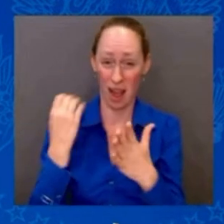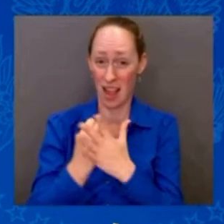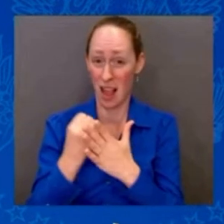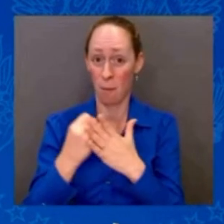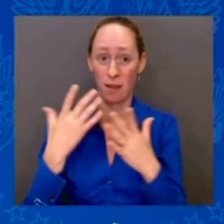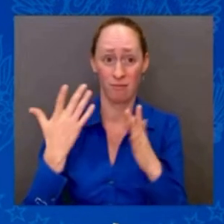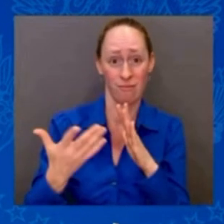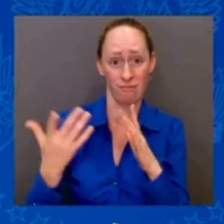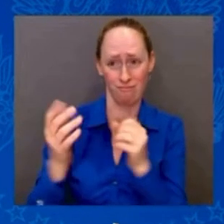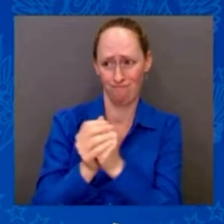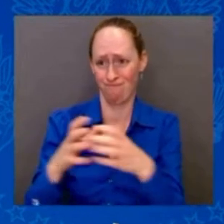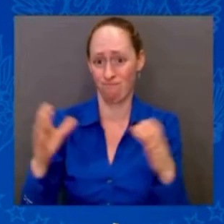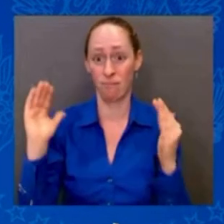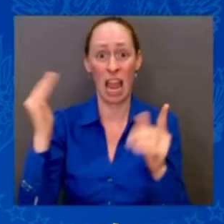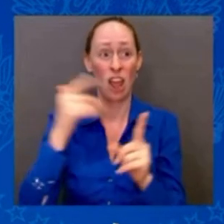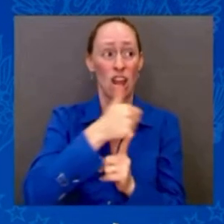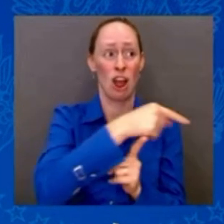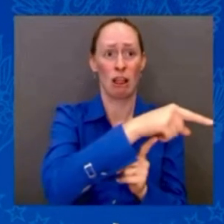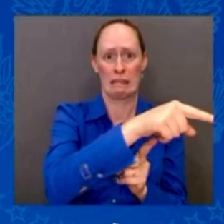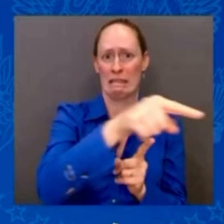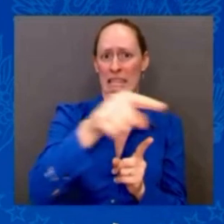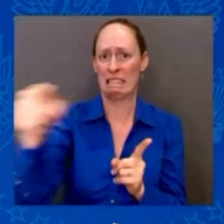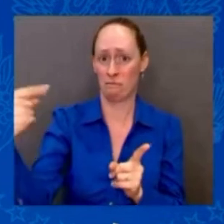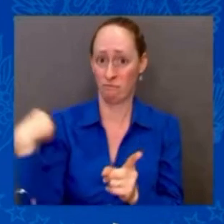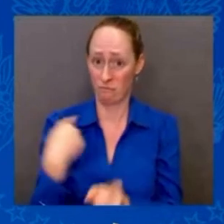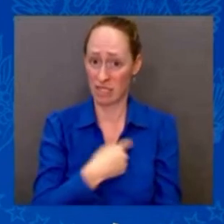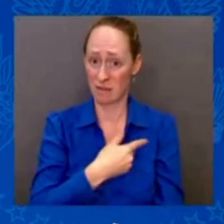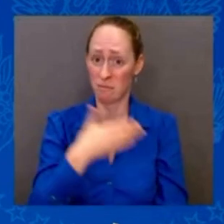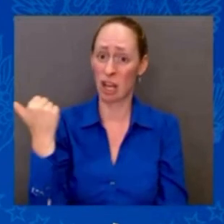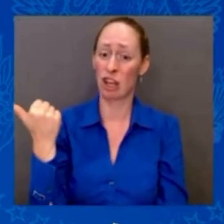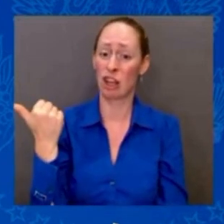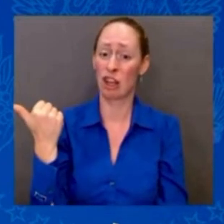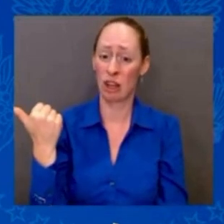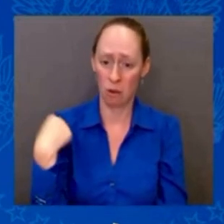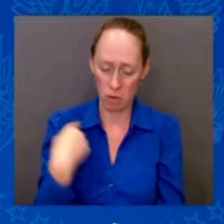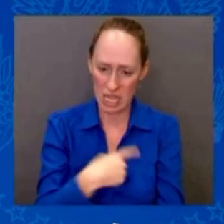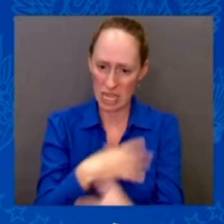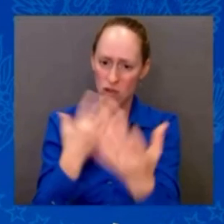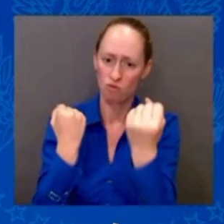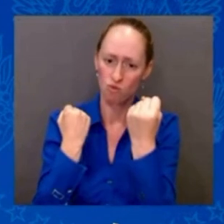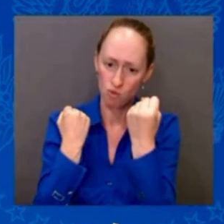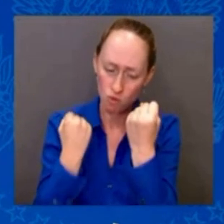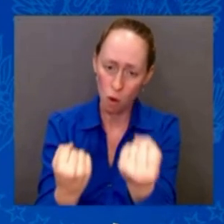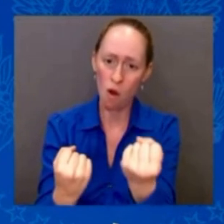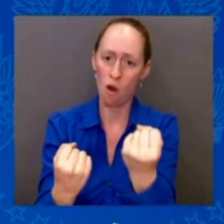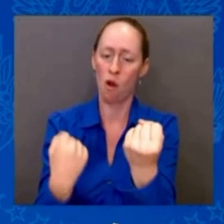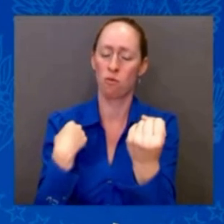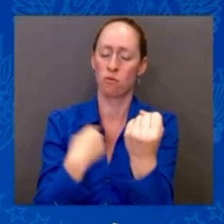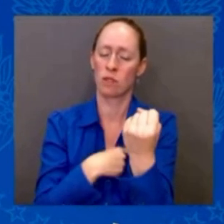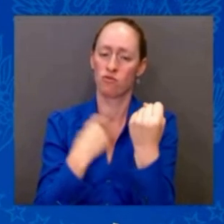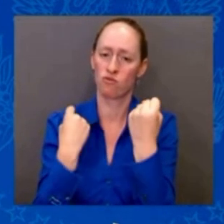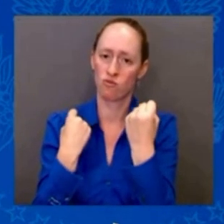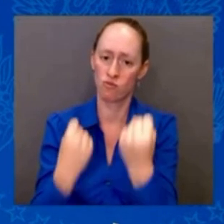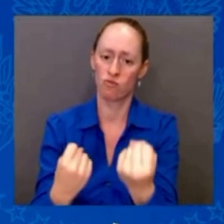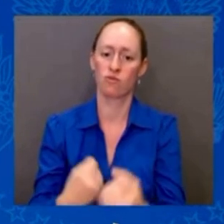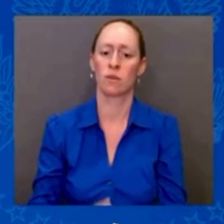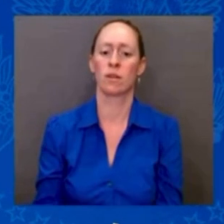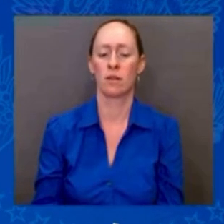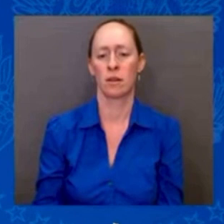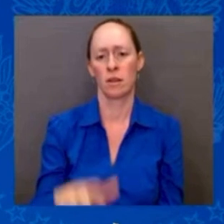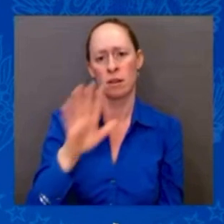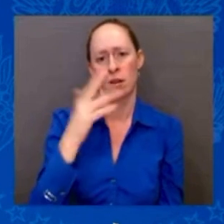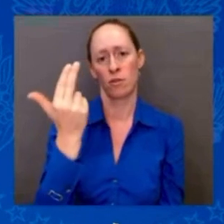all major economies, and 13.5 million new jobs, around 800,000 of them manufacturing